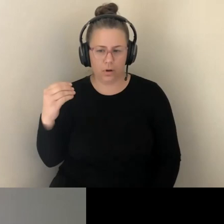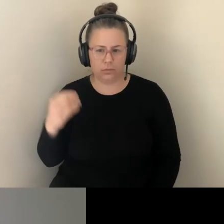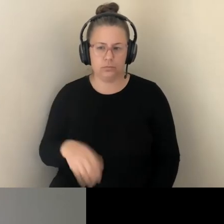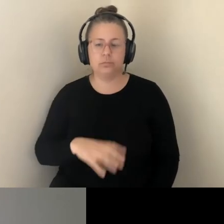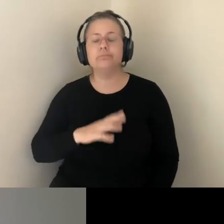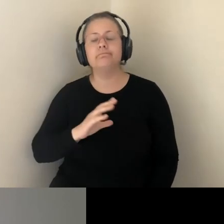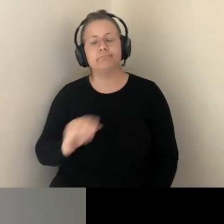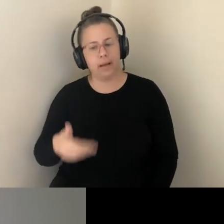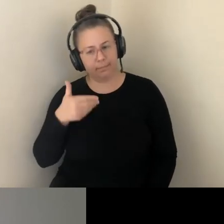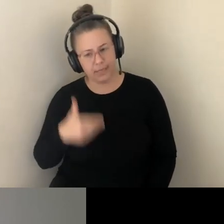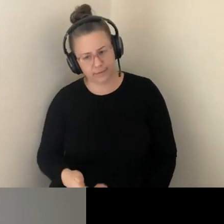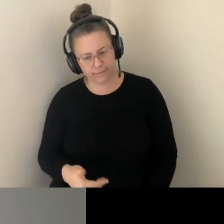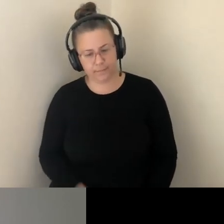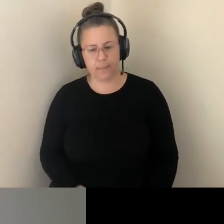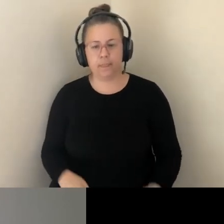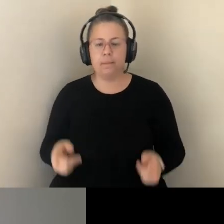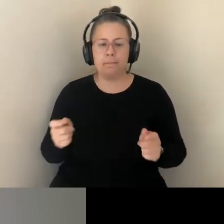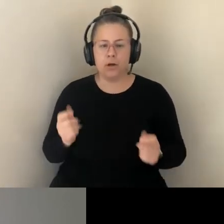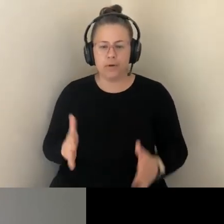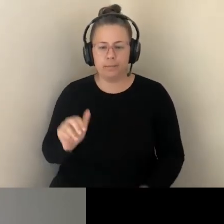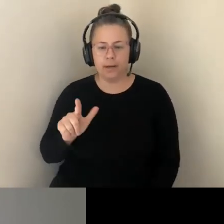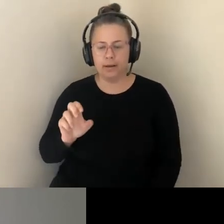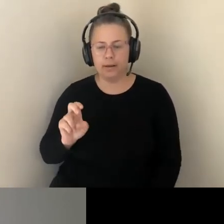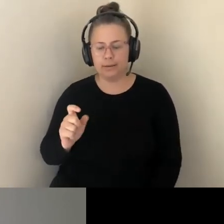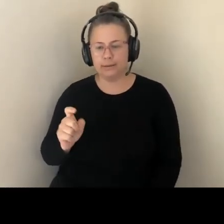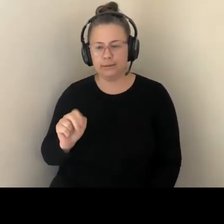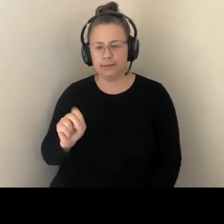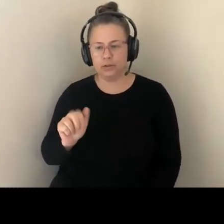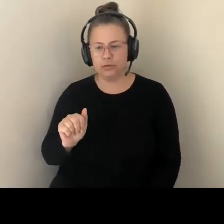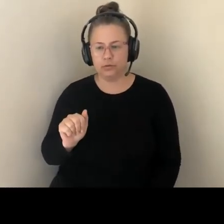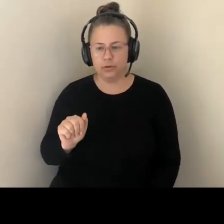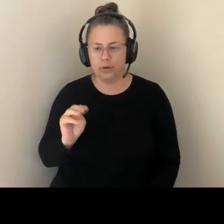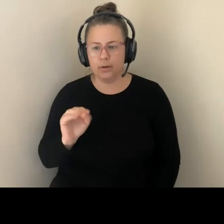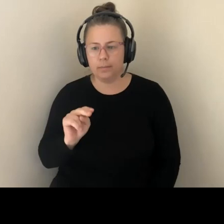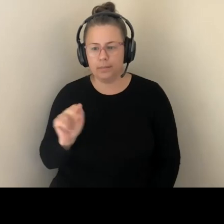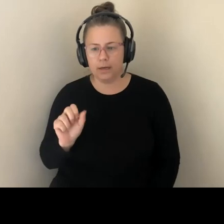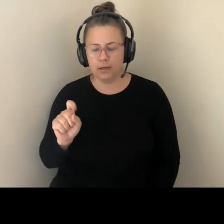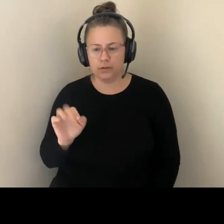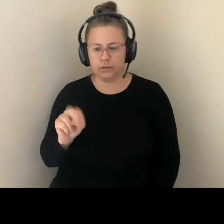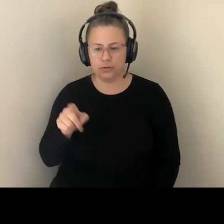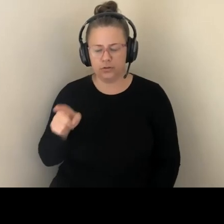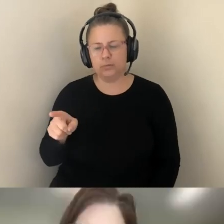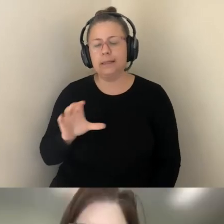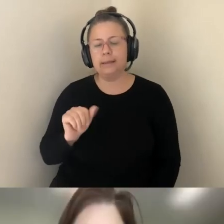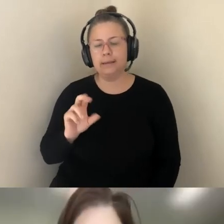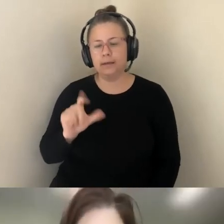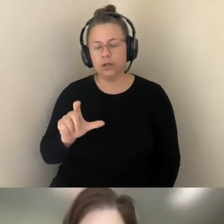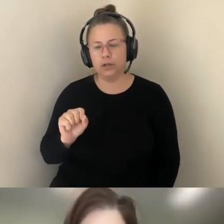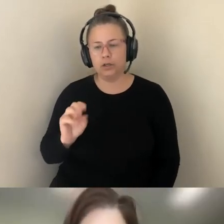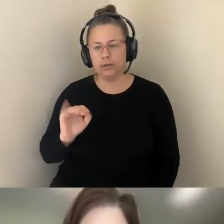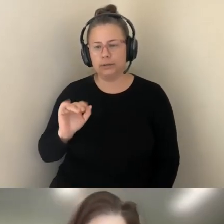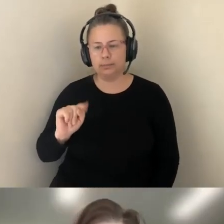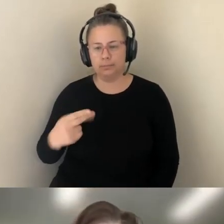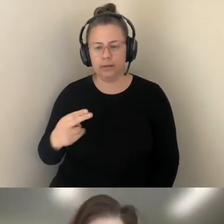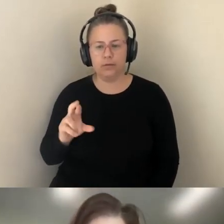BY ALEXANDRA MEINA-STERN, WHO IS THE CAROL SMITH-ROSENBERG COLLEGIATE PROFESSOR OF AMERICAN CULTURE, HISTORY AND WOMEN'S STUDIES